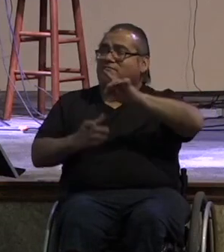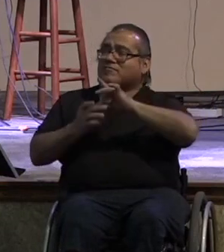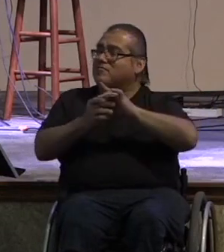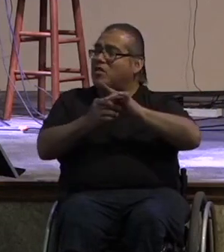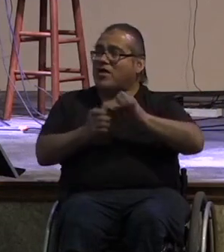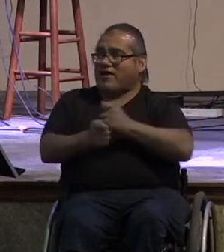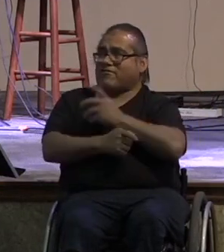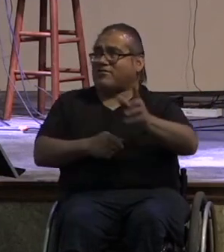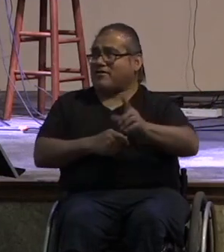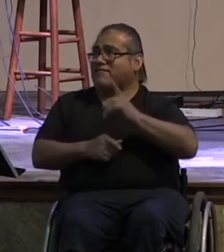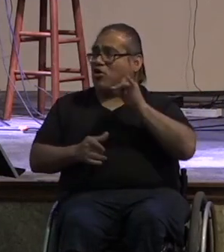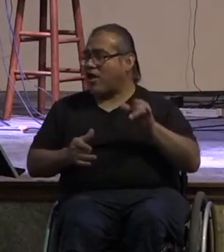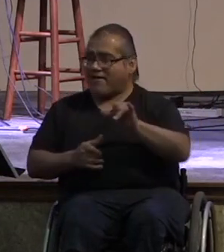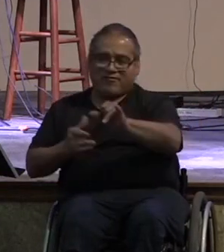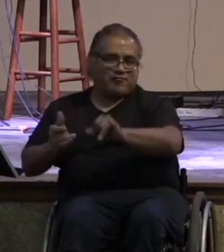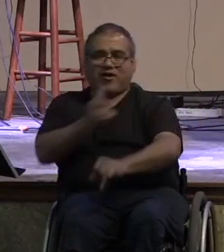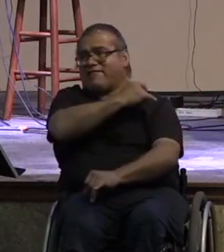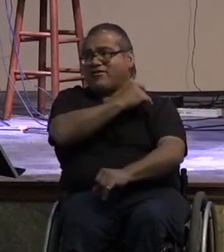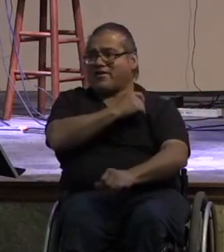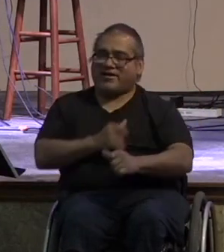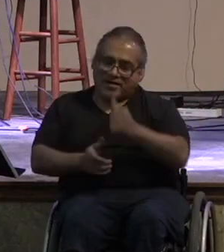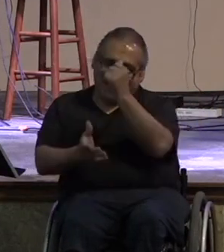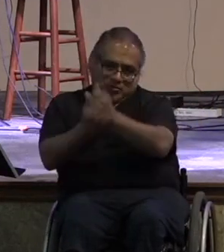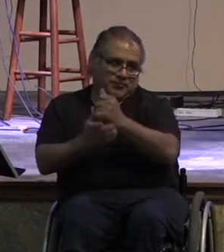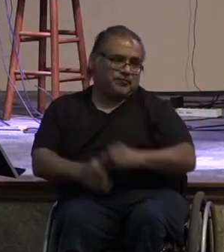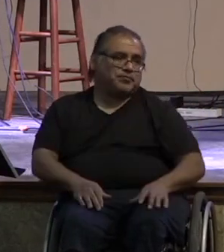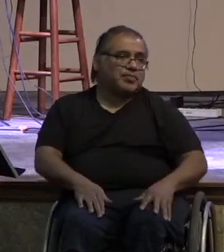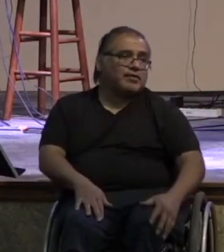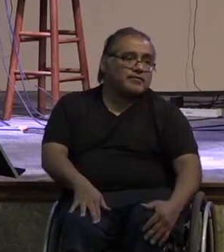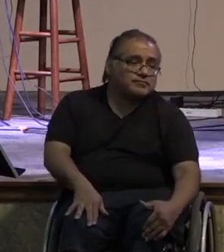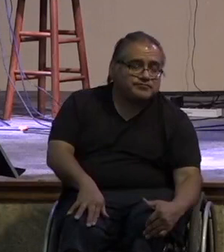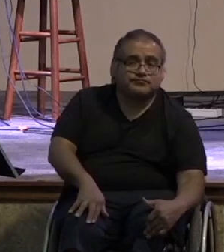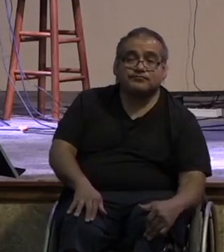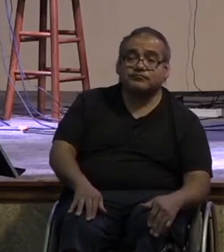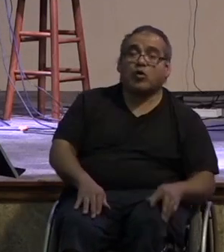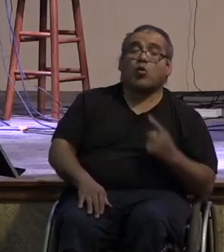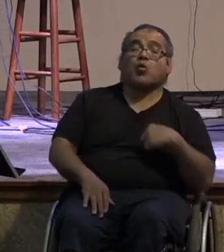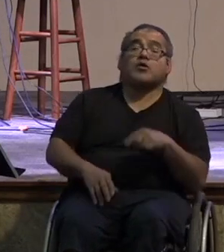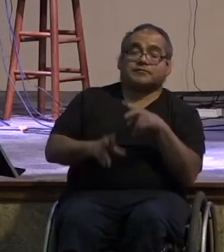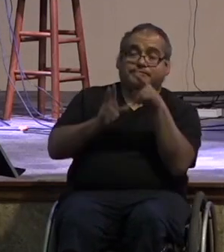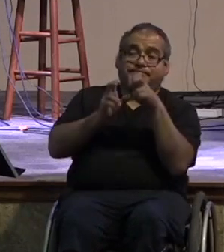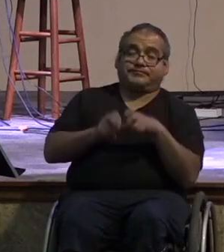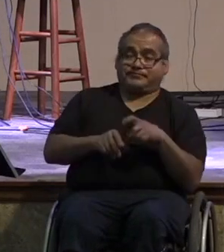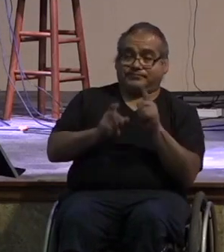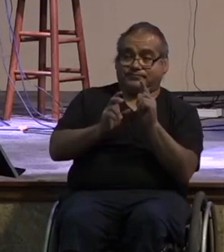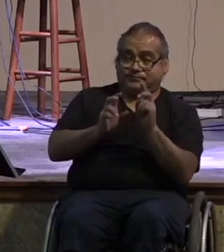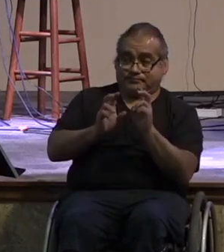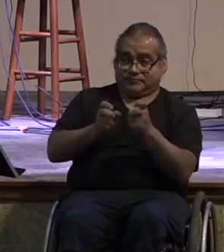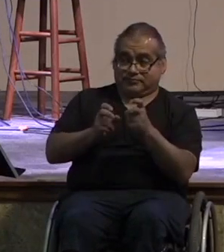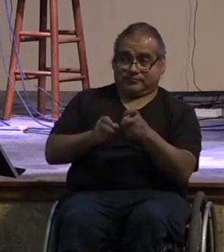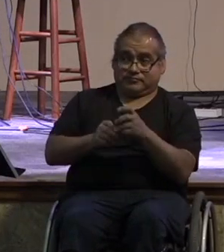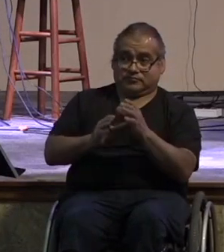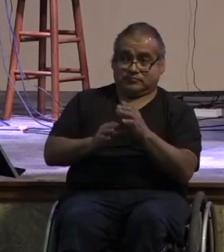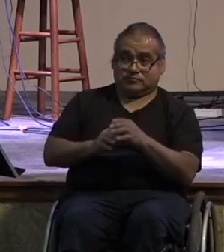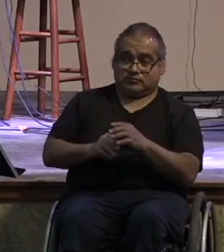so as we look this morning at this topic we're going to keep these three passages in mind